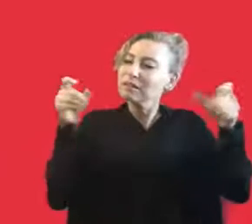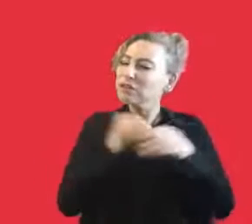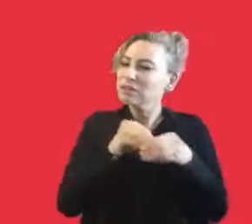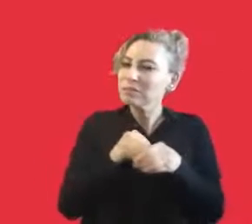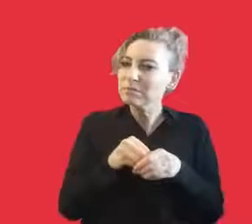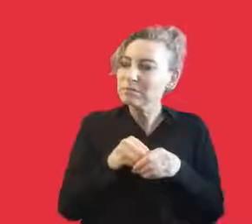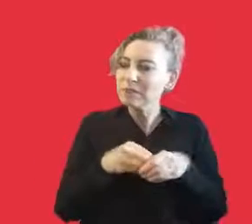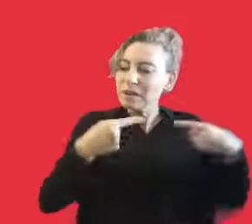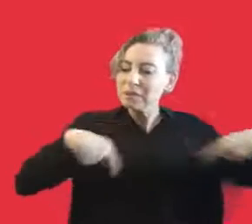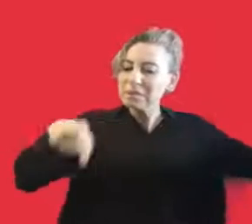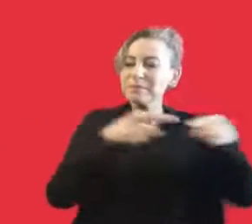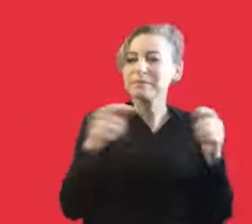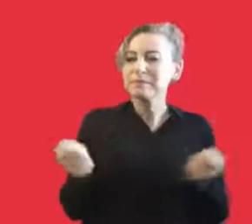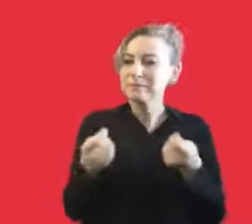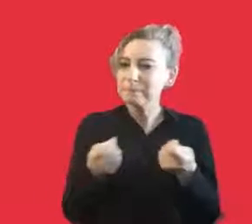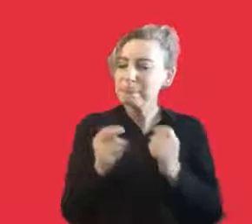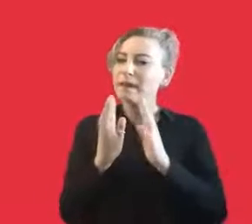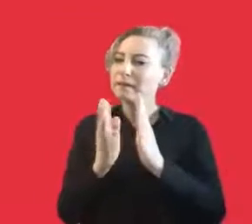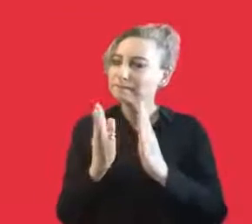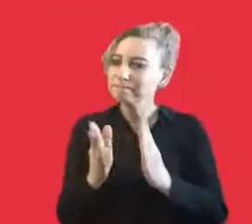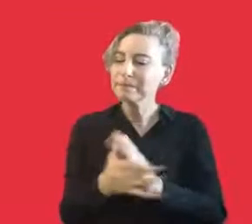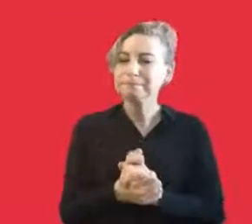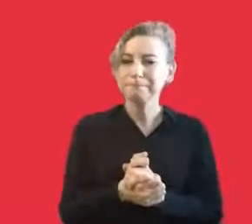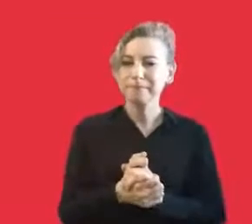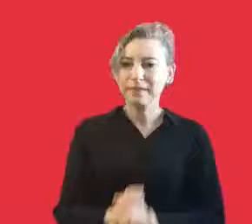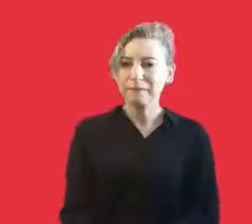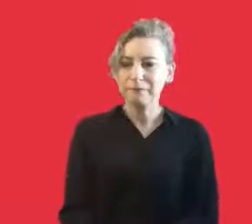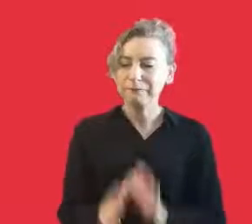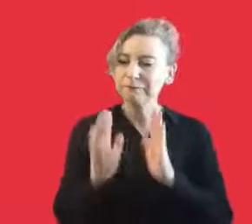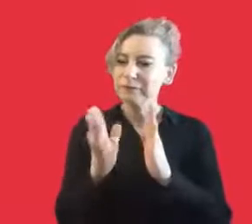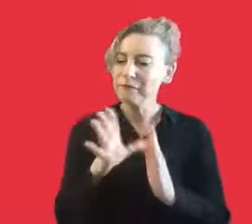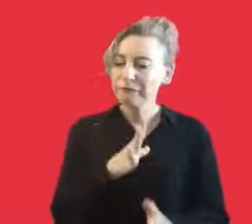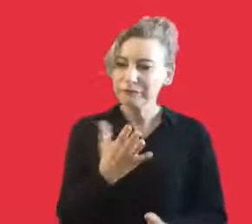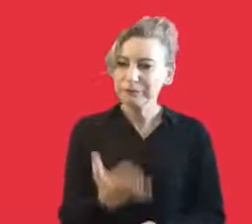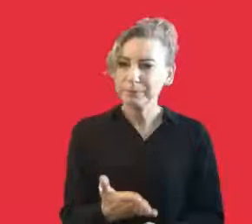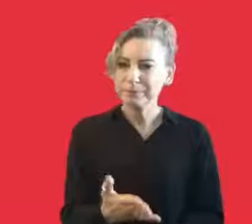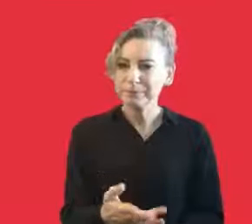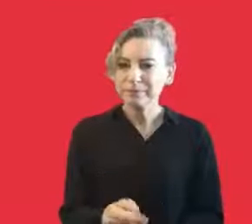our donations. We want to optimize our works and we're working on this behalf.